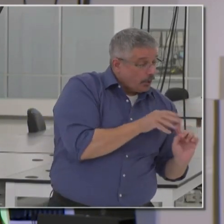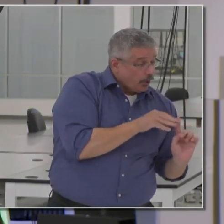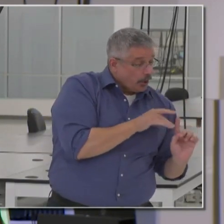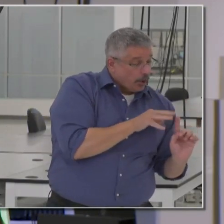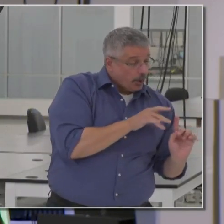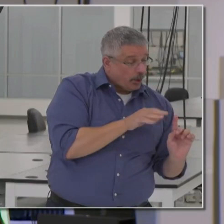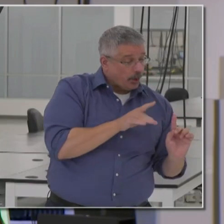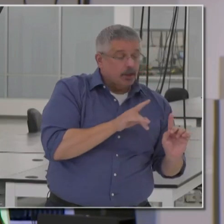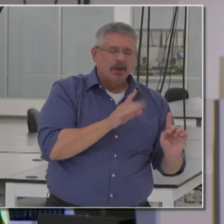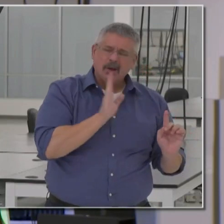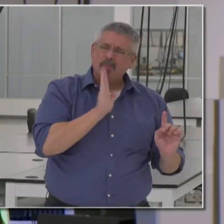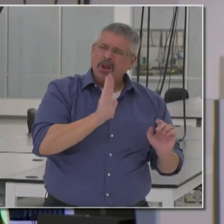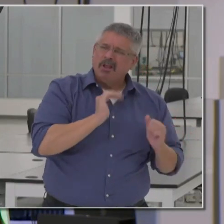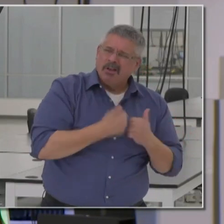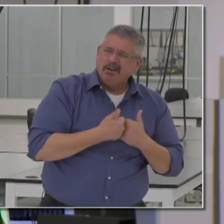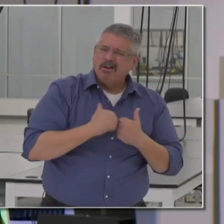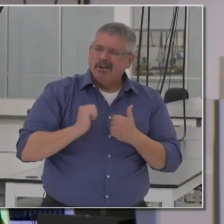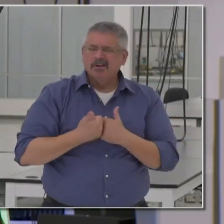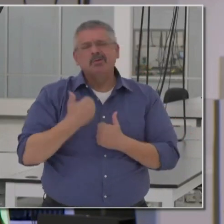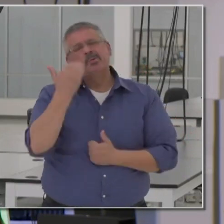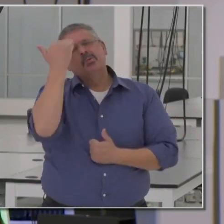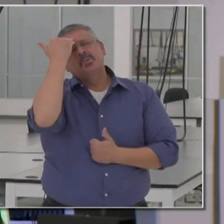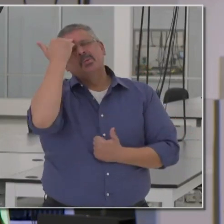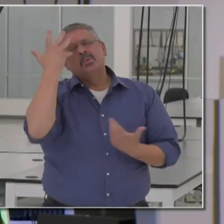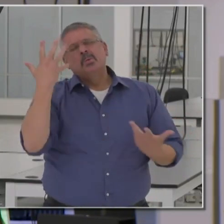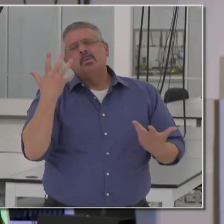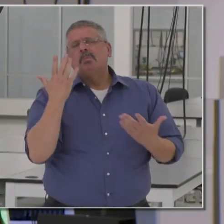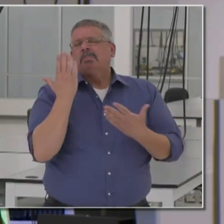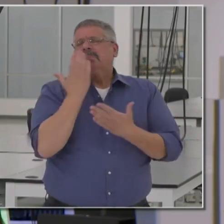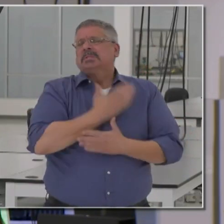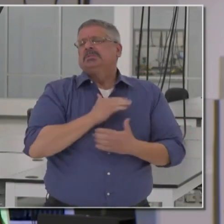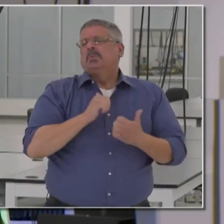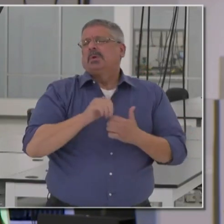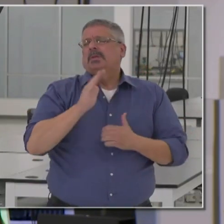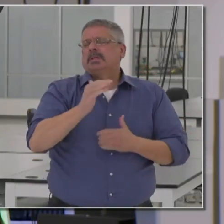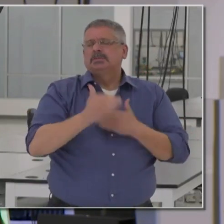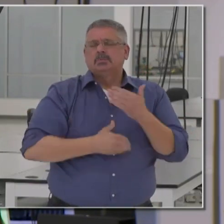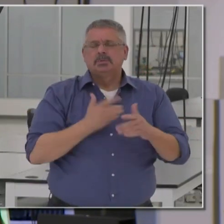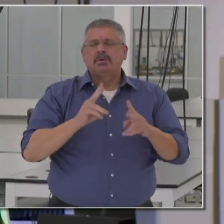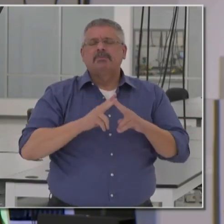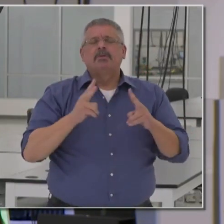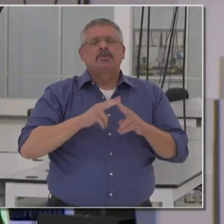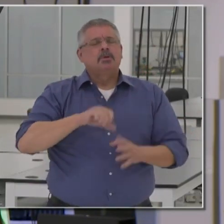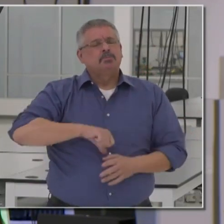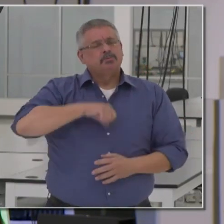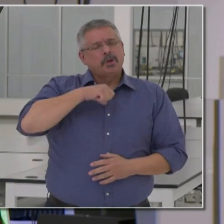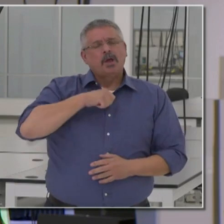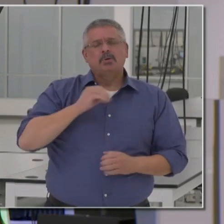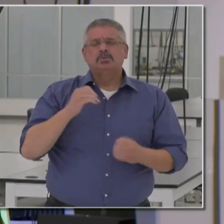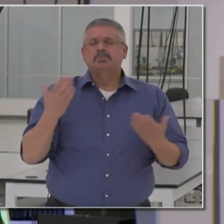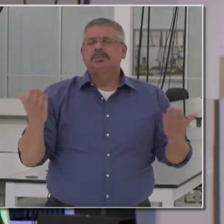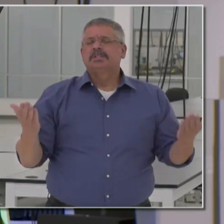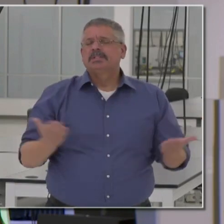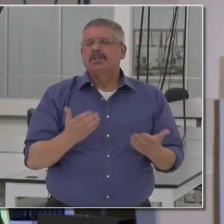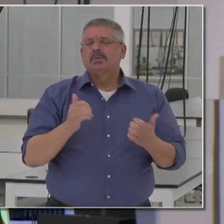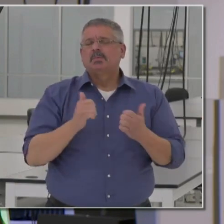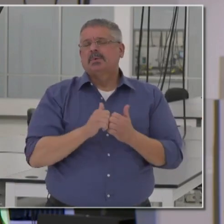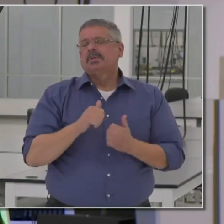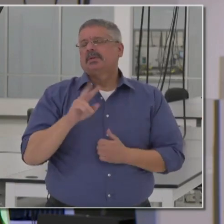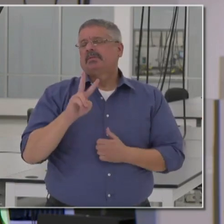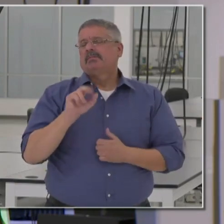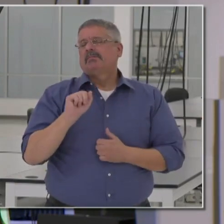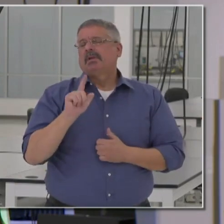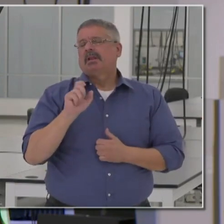won't be challenges. But we are very, very pleased with the progress to date and very, very proud to be here in Valencia